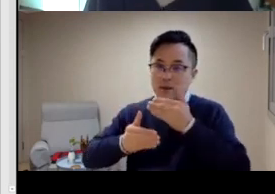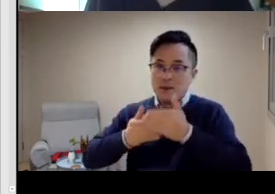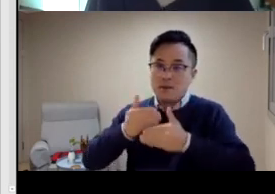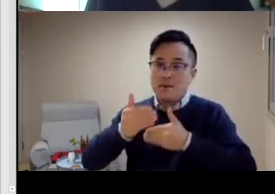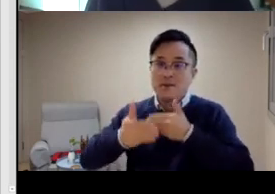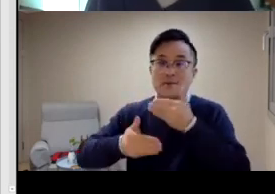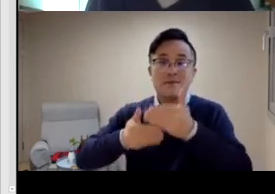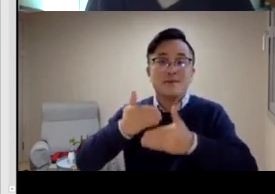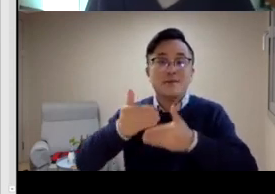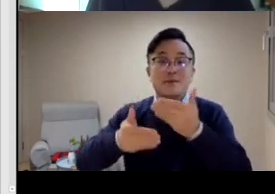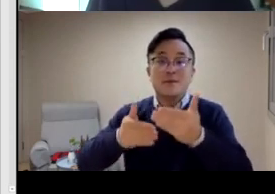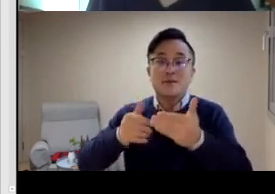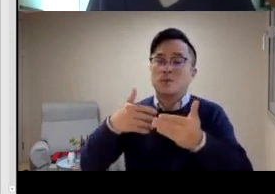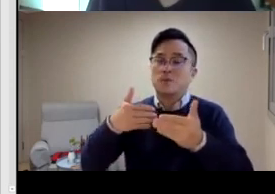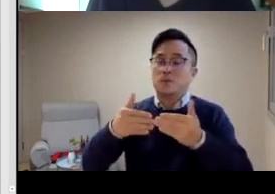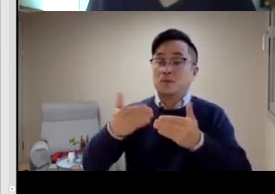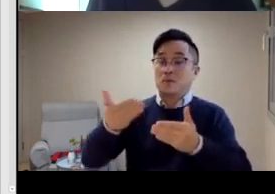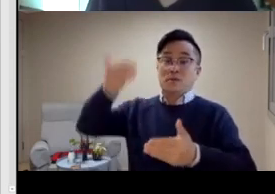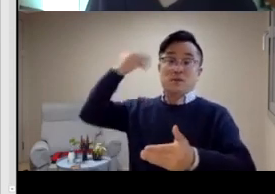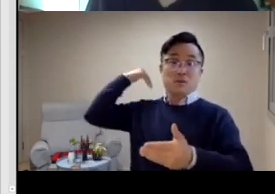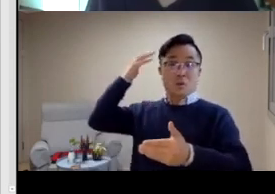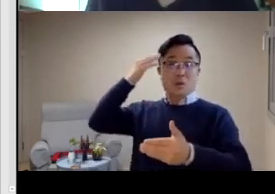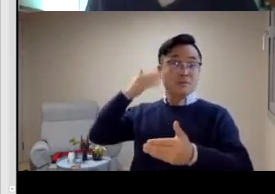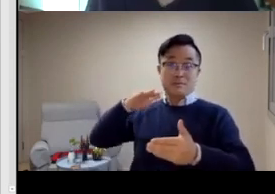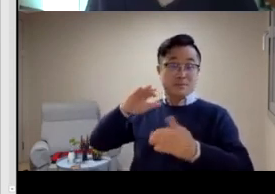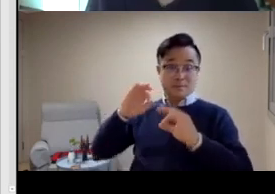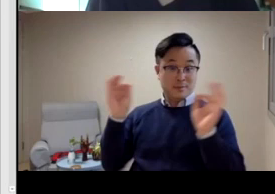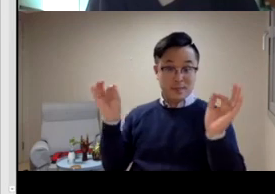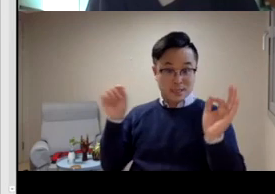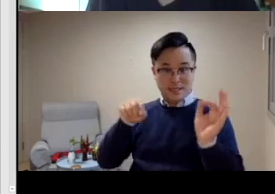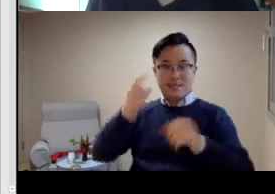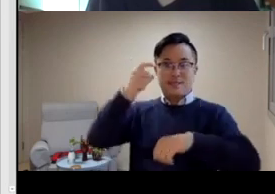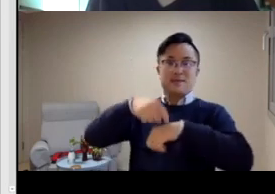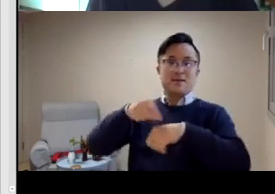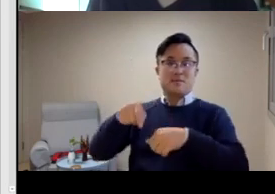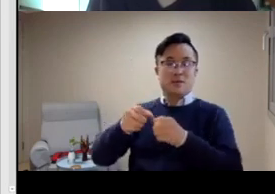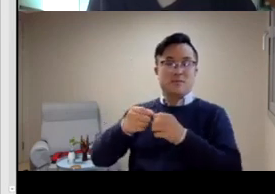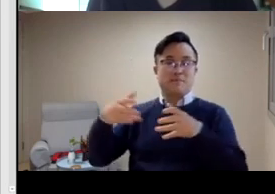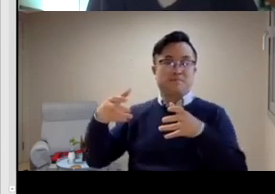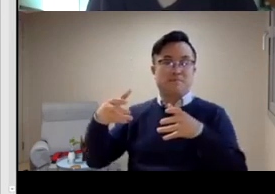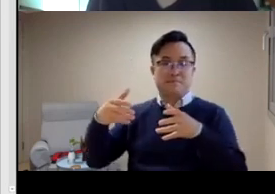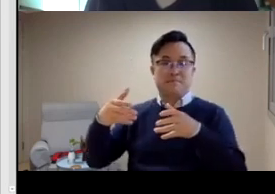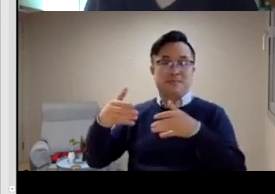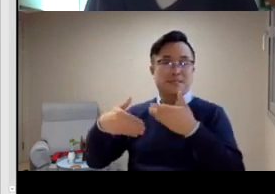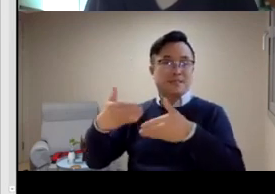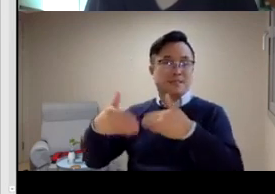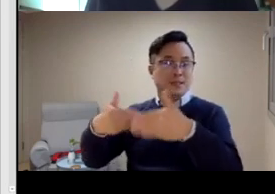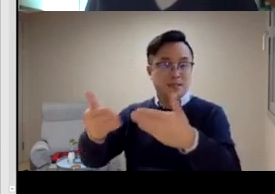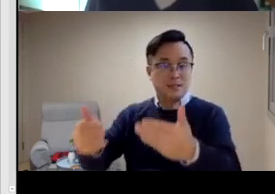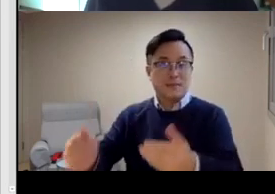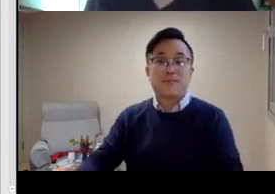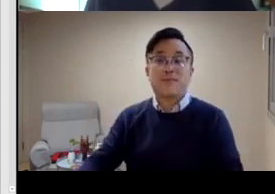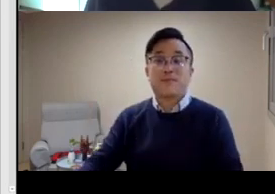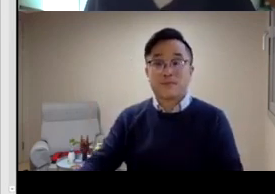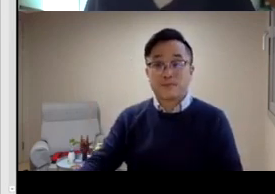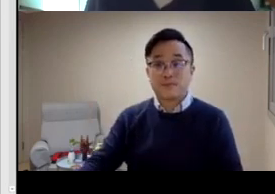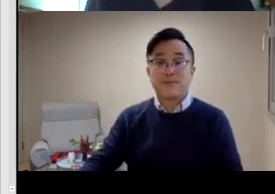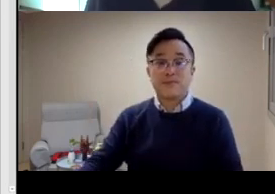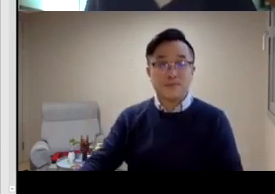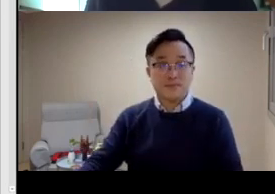And we would get together every week. And that's where I began to develop my knowledge. Before that, I really knew nothing about